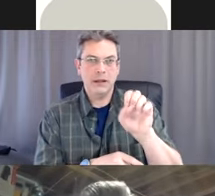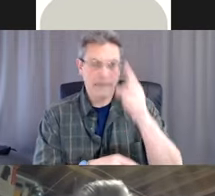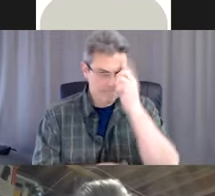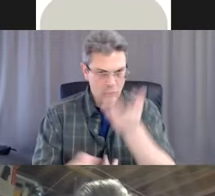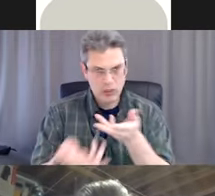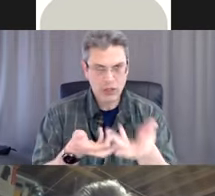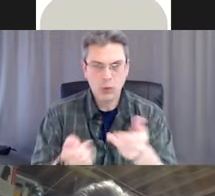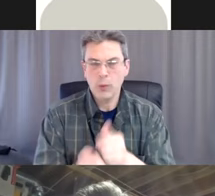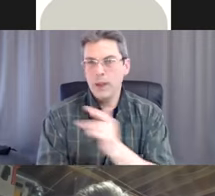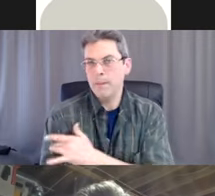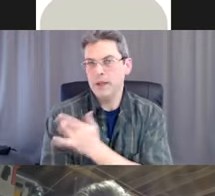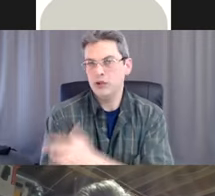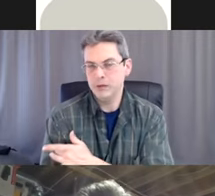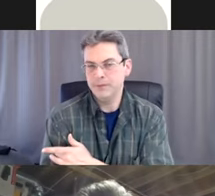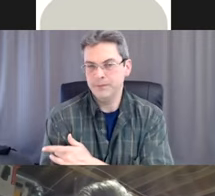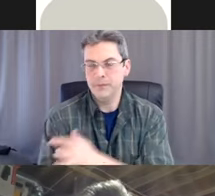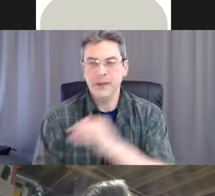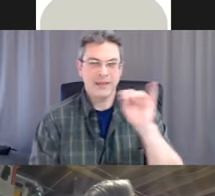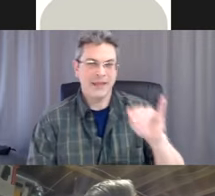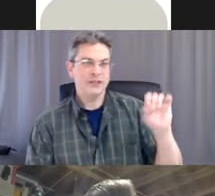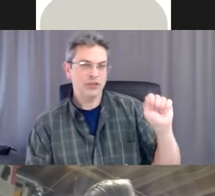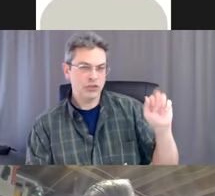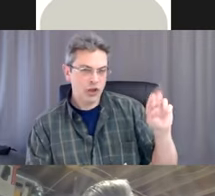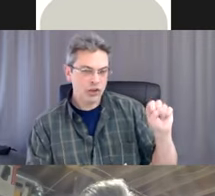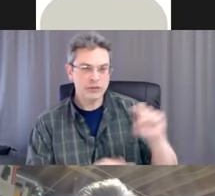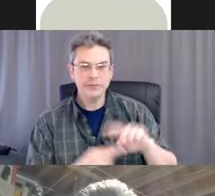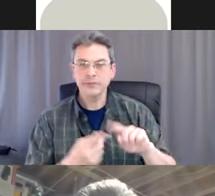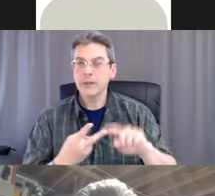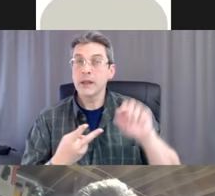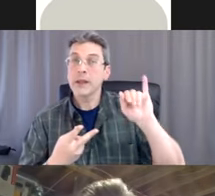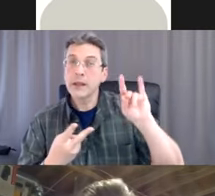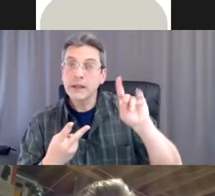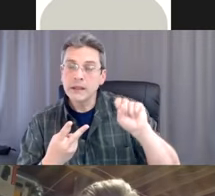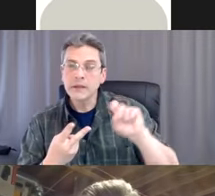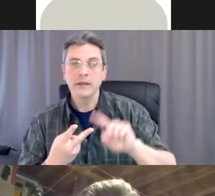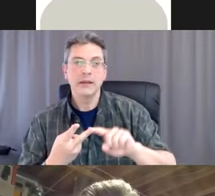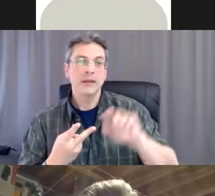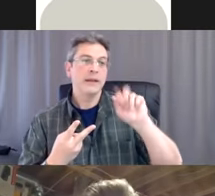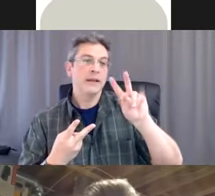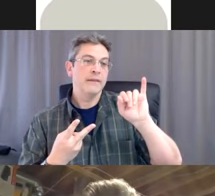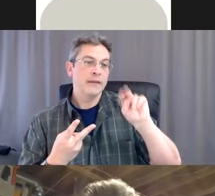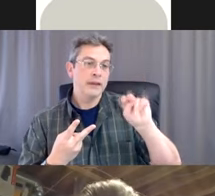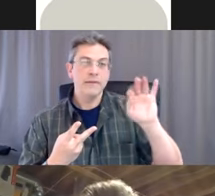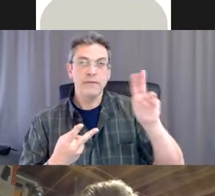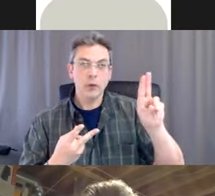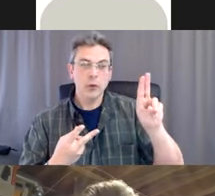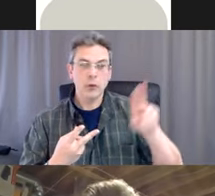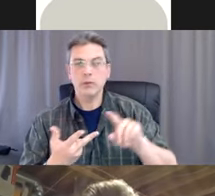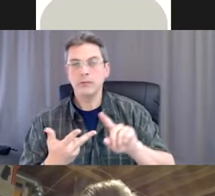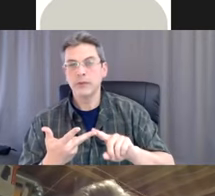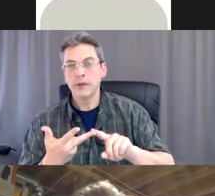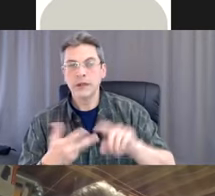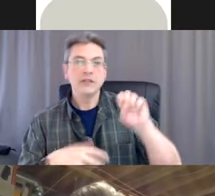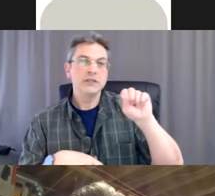SARS was just one issue, AIDS, avian flu, H1N1, hepatitis C, and all of the antibiotic